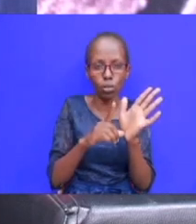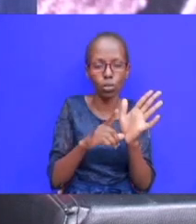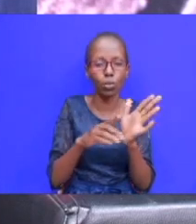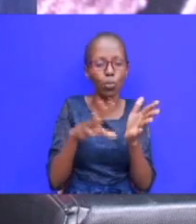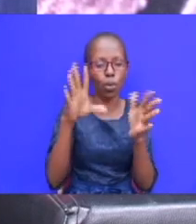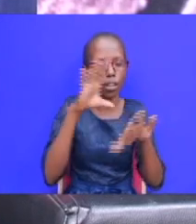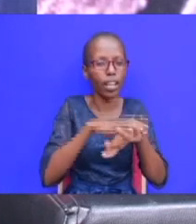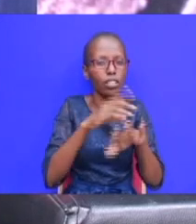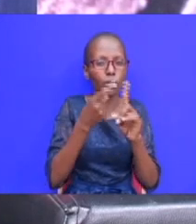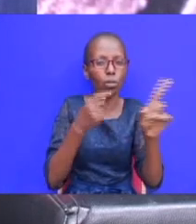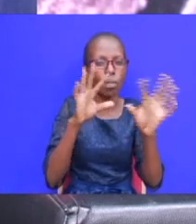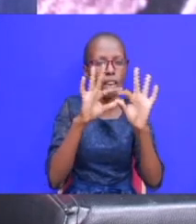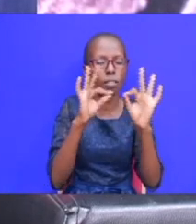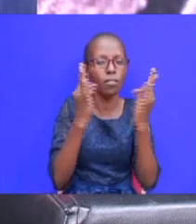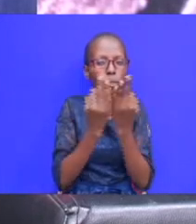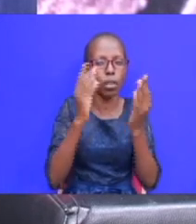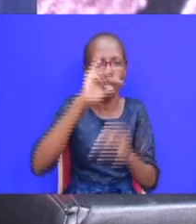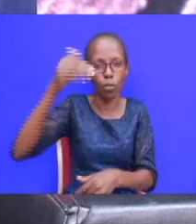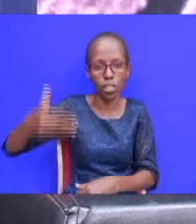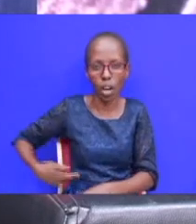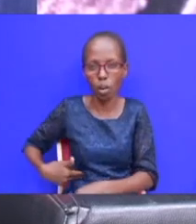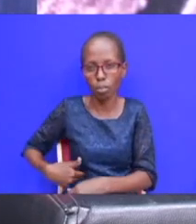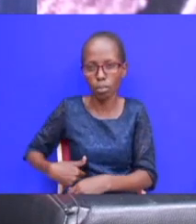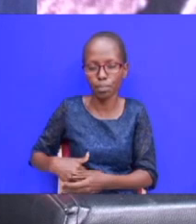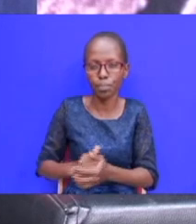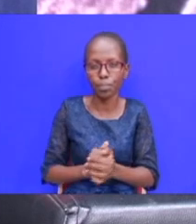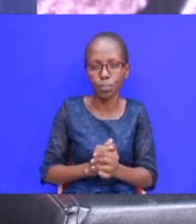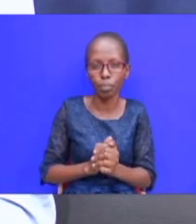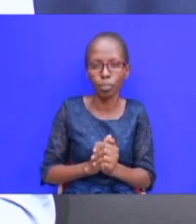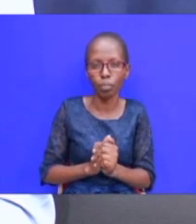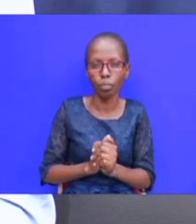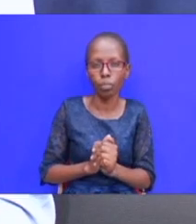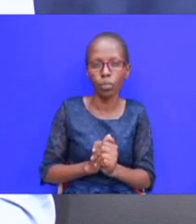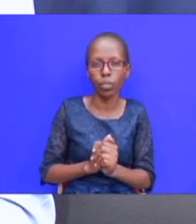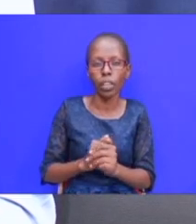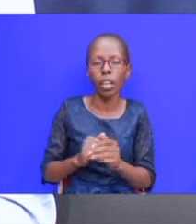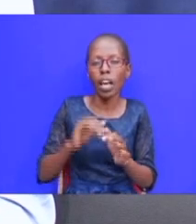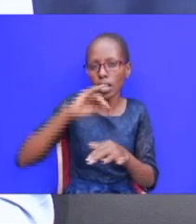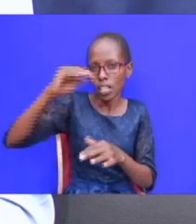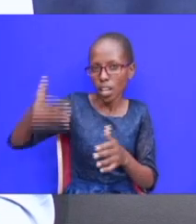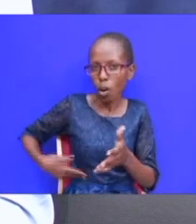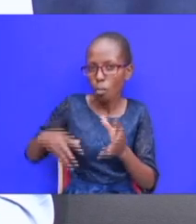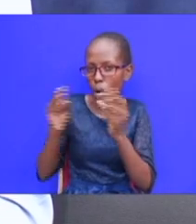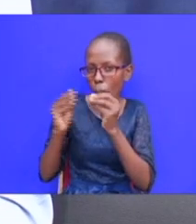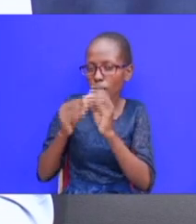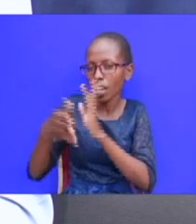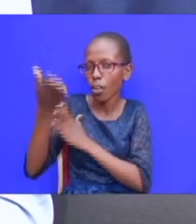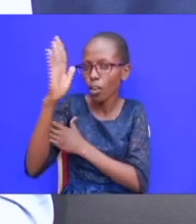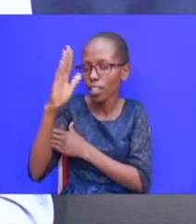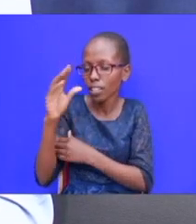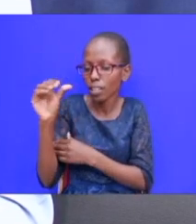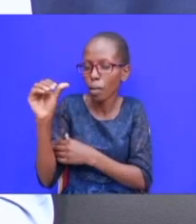of jacob and family that is dysfunctional all right um allow me to just focus on god jacob meeting god at some point in your